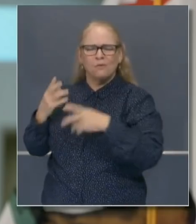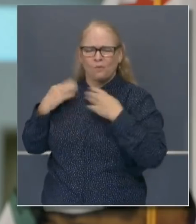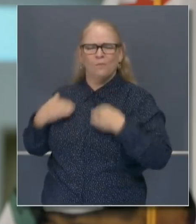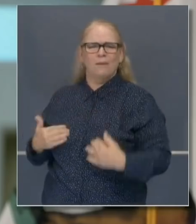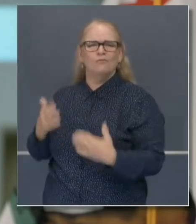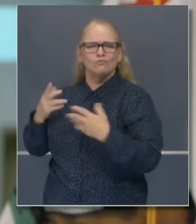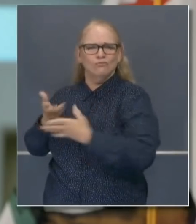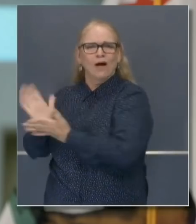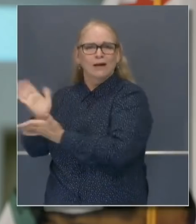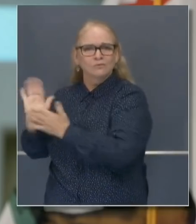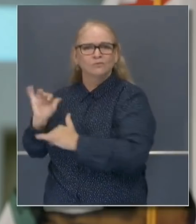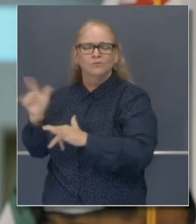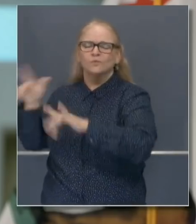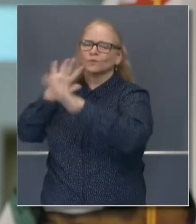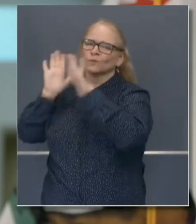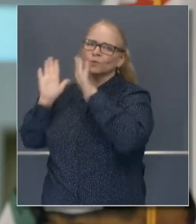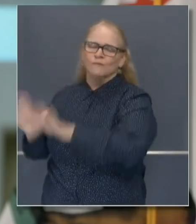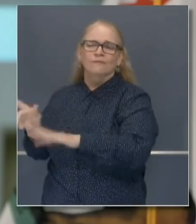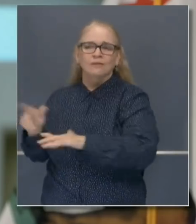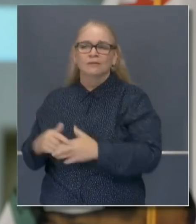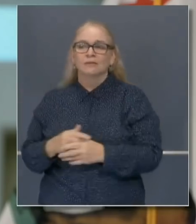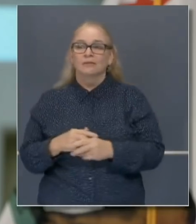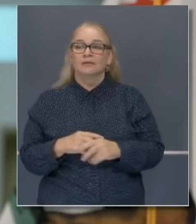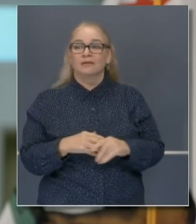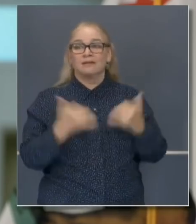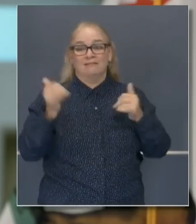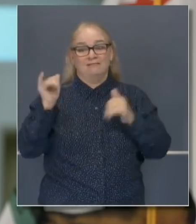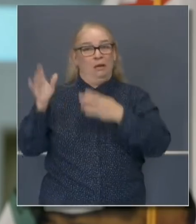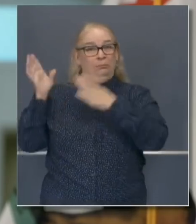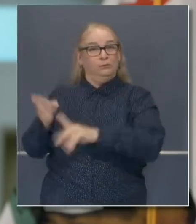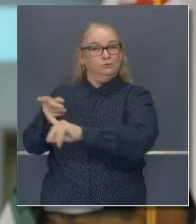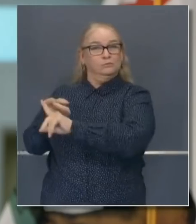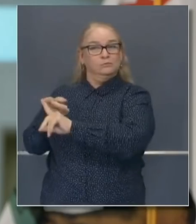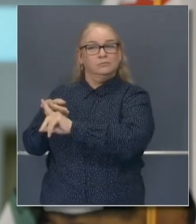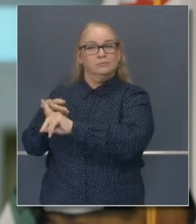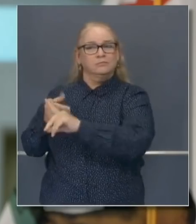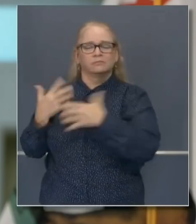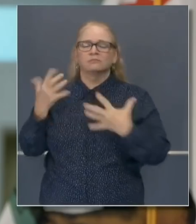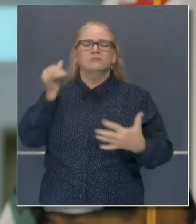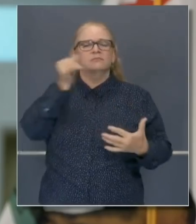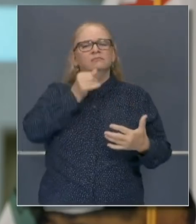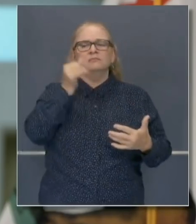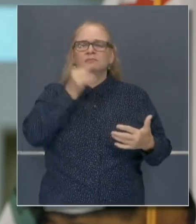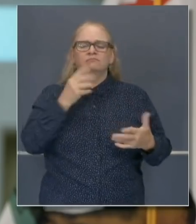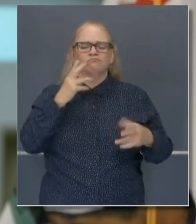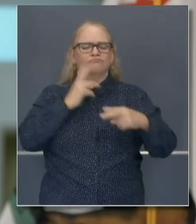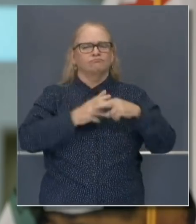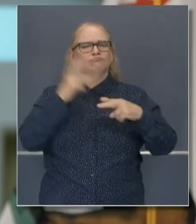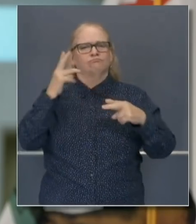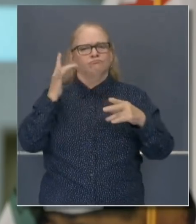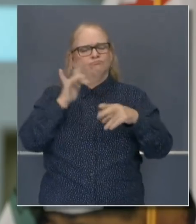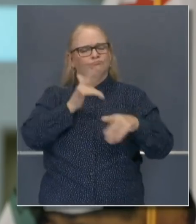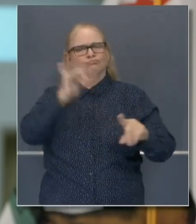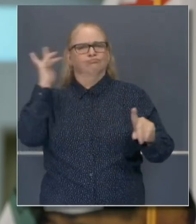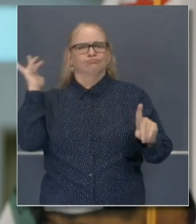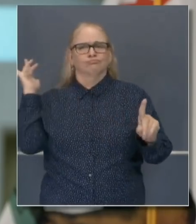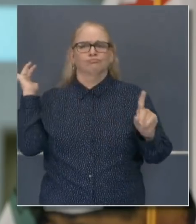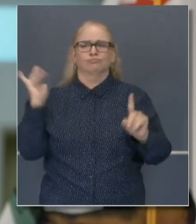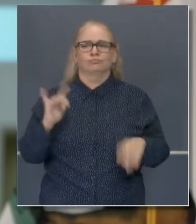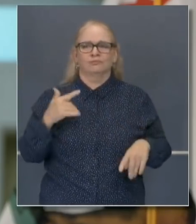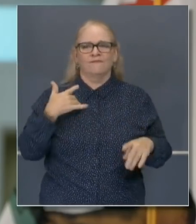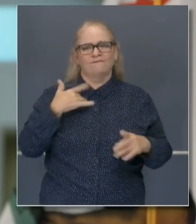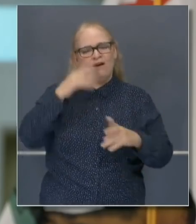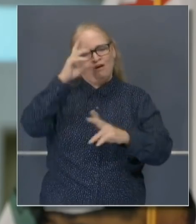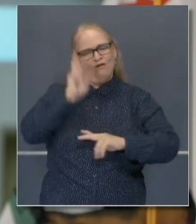So Justice Martin Jenkins is the person of highest principles and I'm honored today to nominate him to the